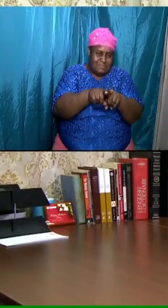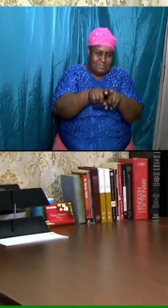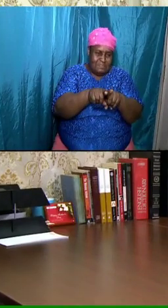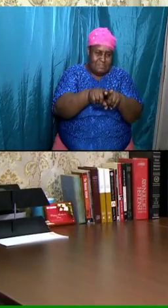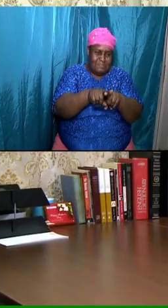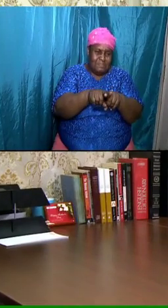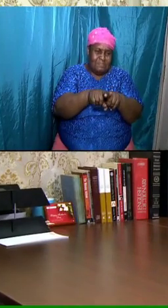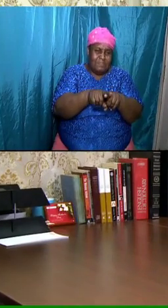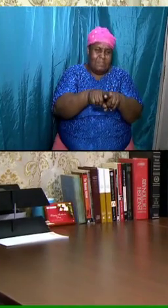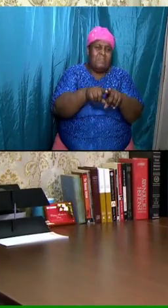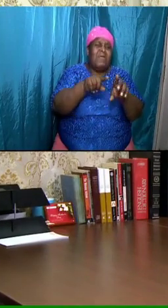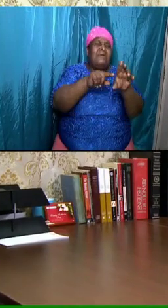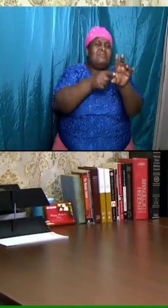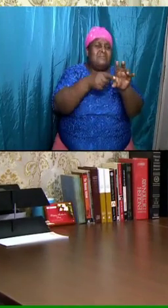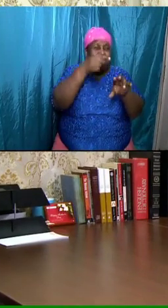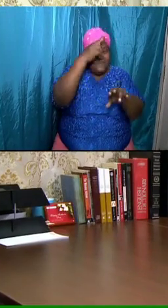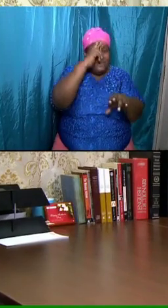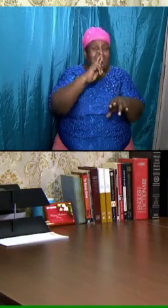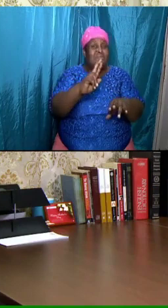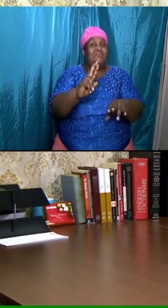at the start of Revelation,